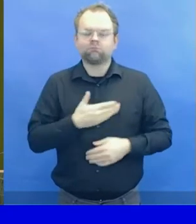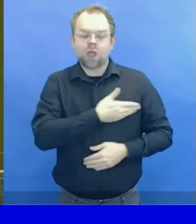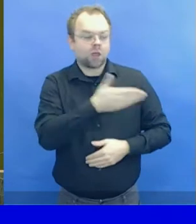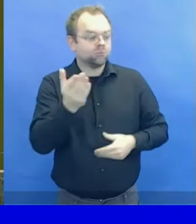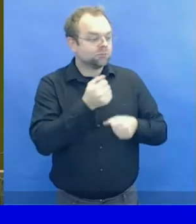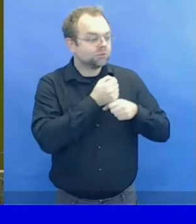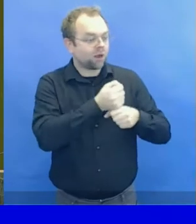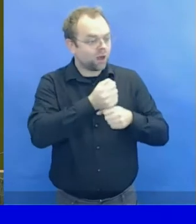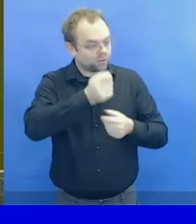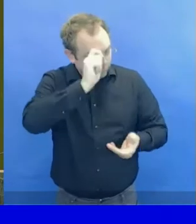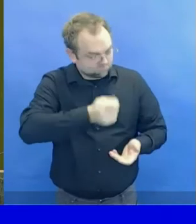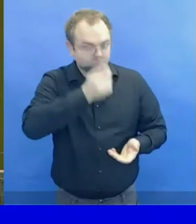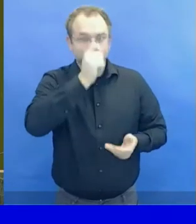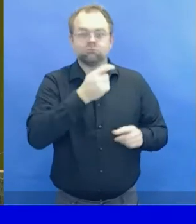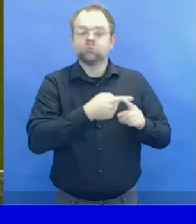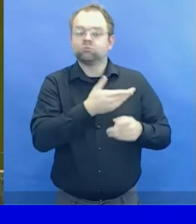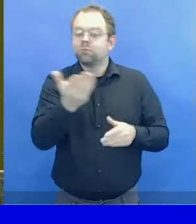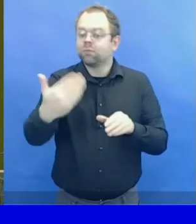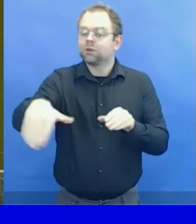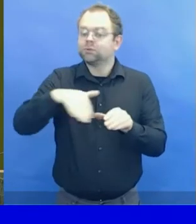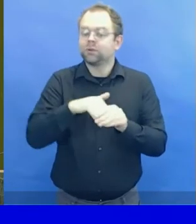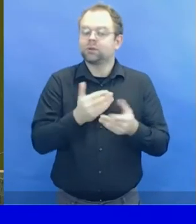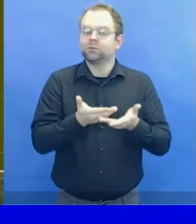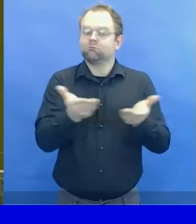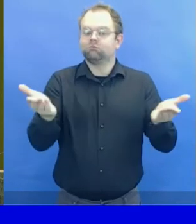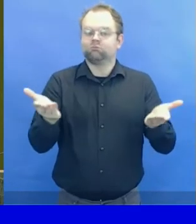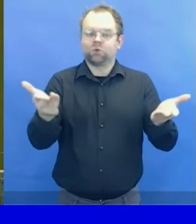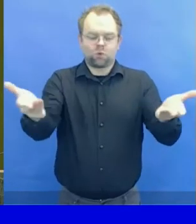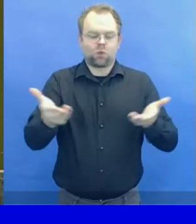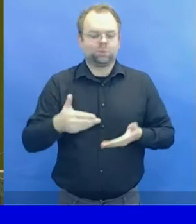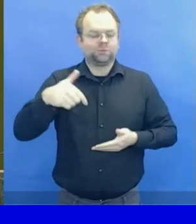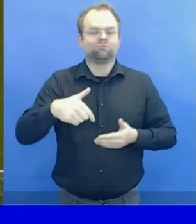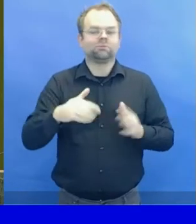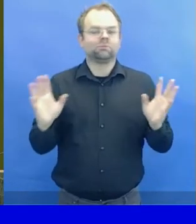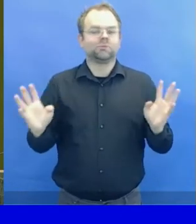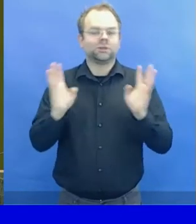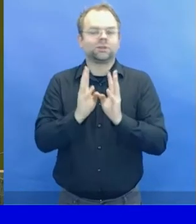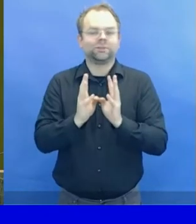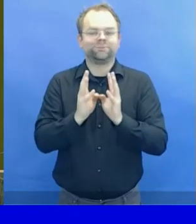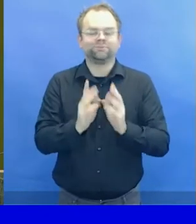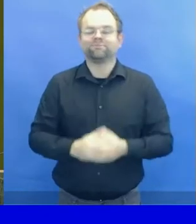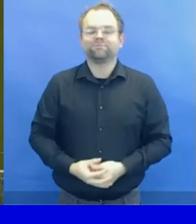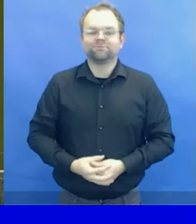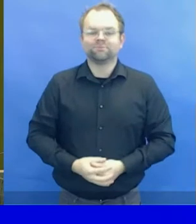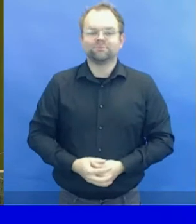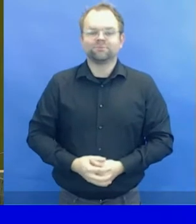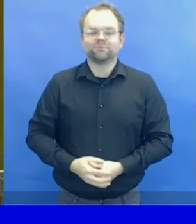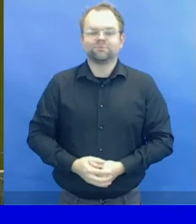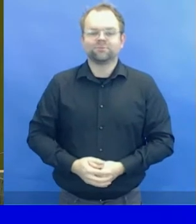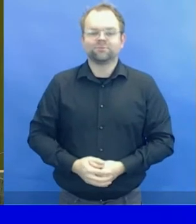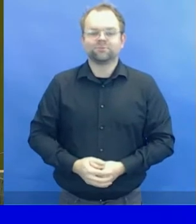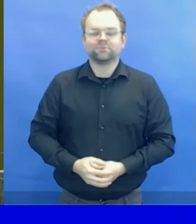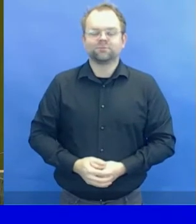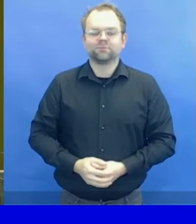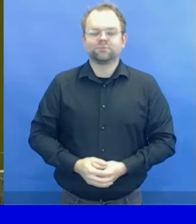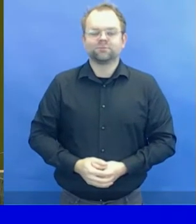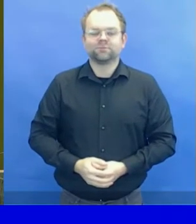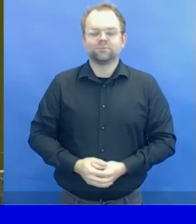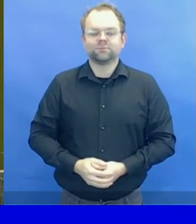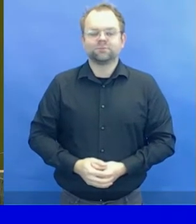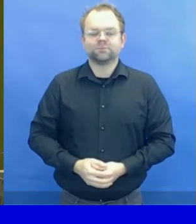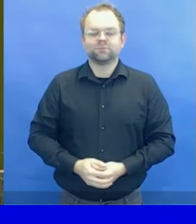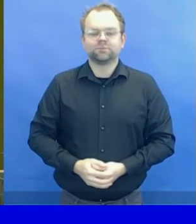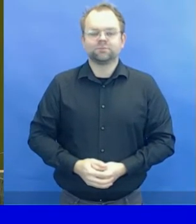Distinguished delegates, this meeting takes place during challenging times because of the global COVID-19